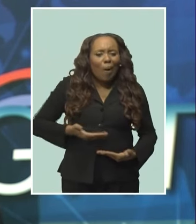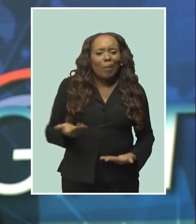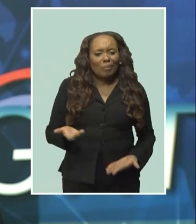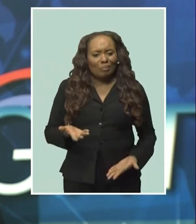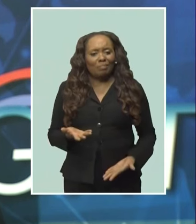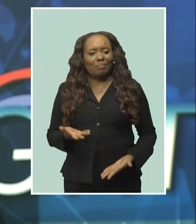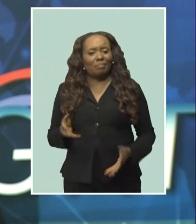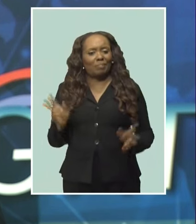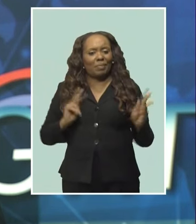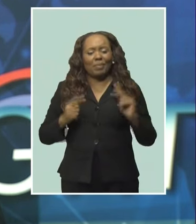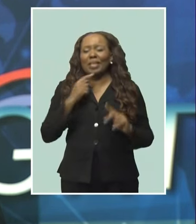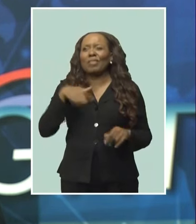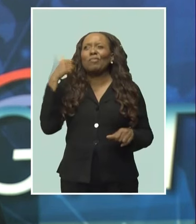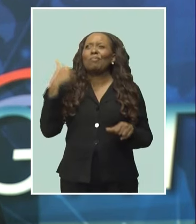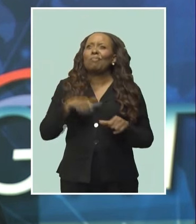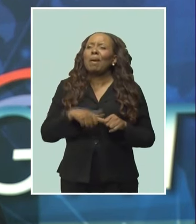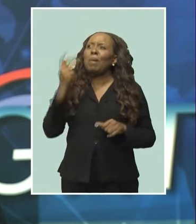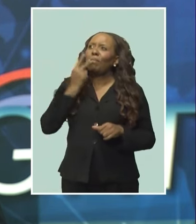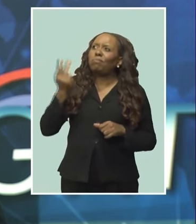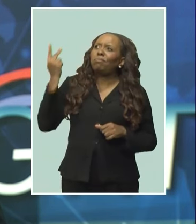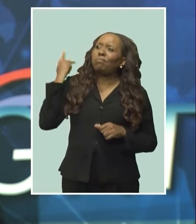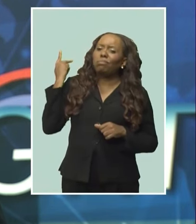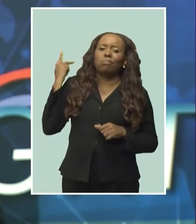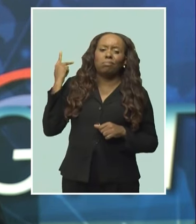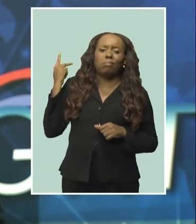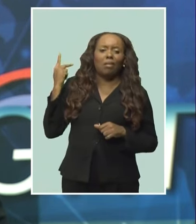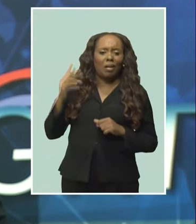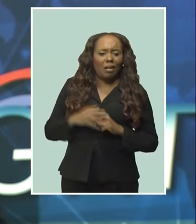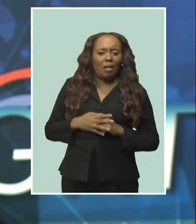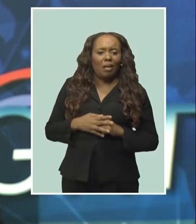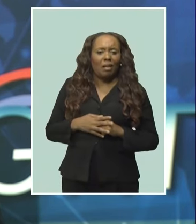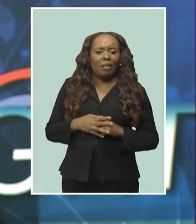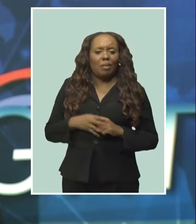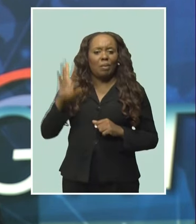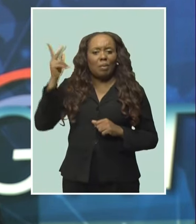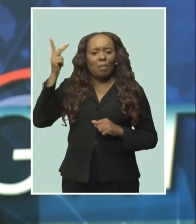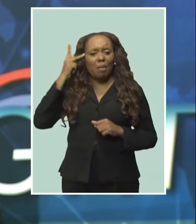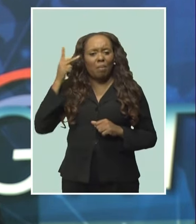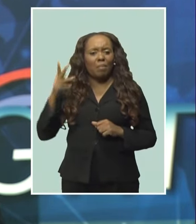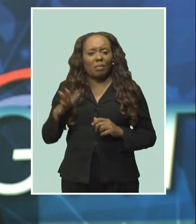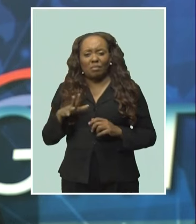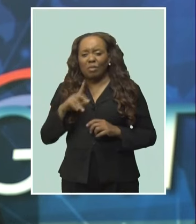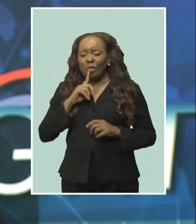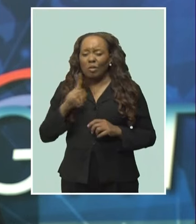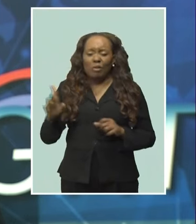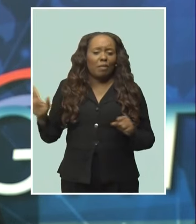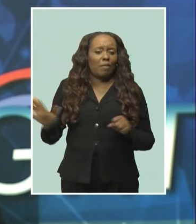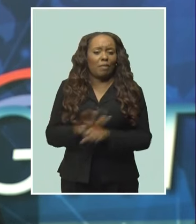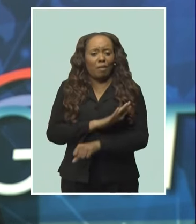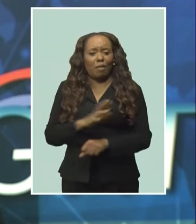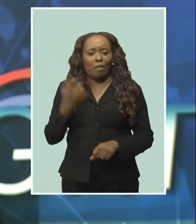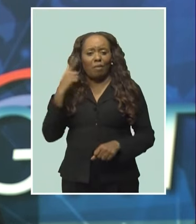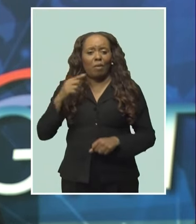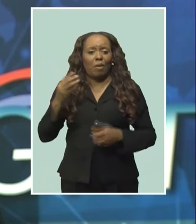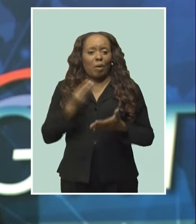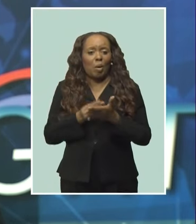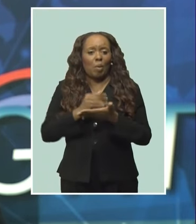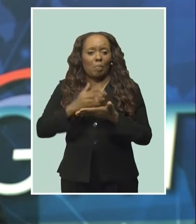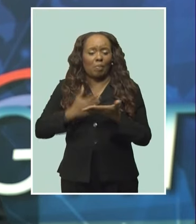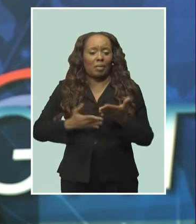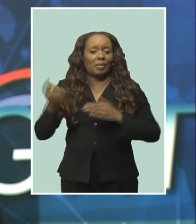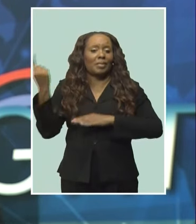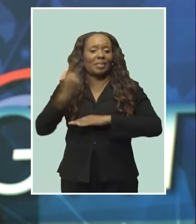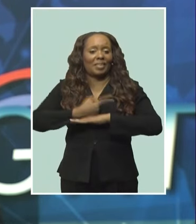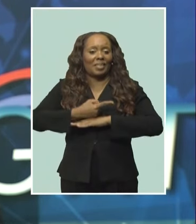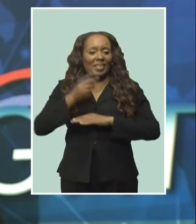chamber. Onlookers said it brought back memories of a bygone era when the Parliament yard was the preferred place to be on Budget Day.